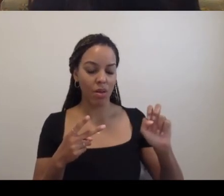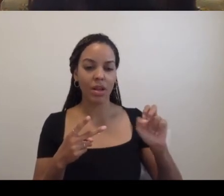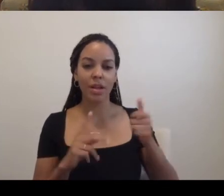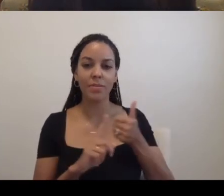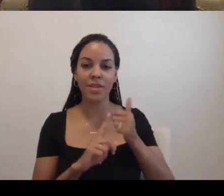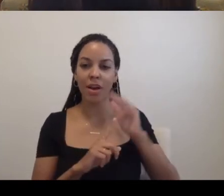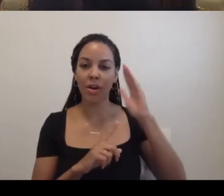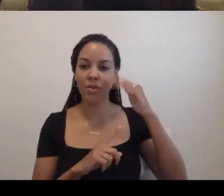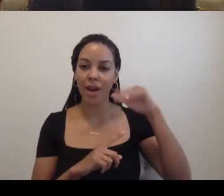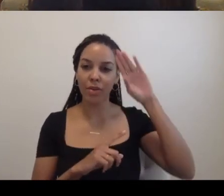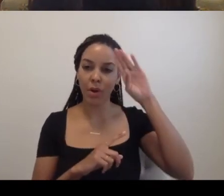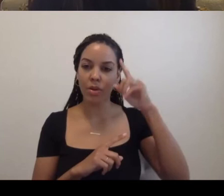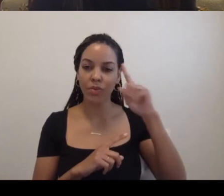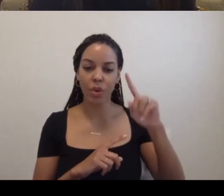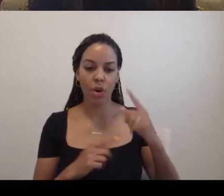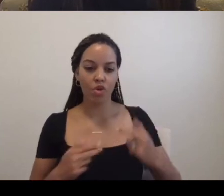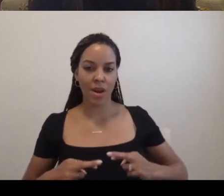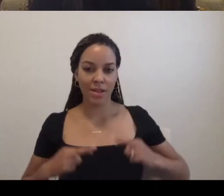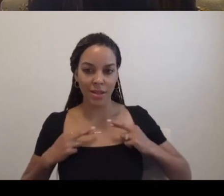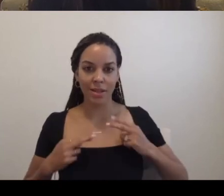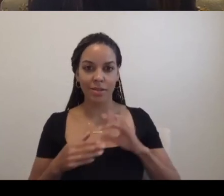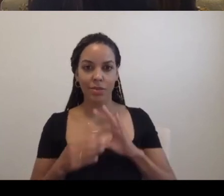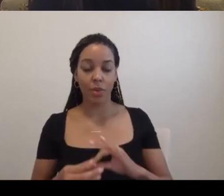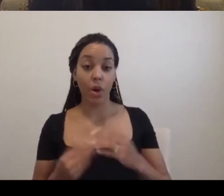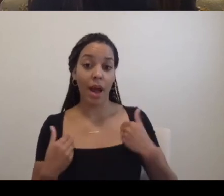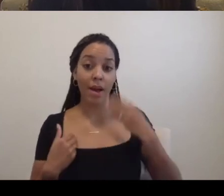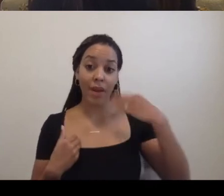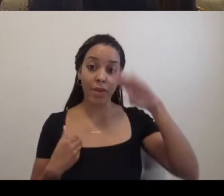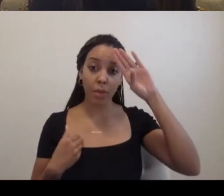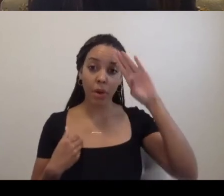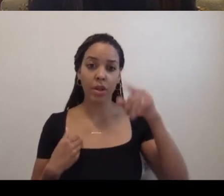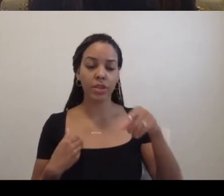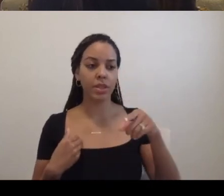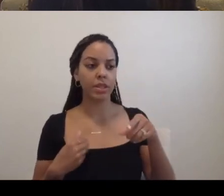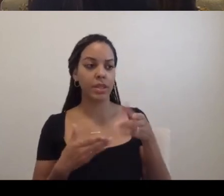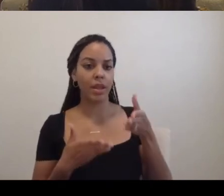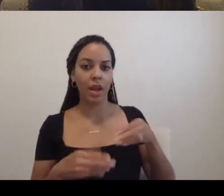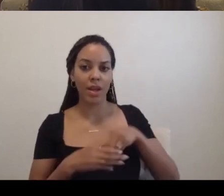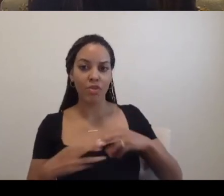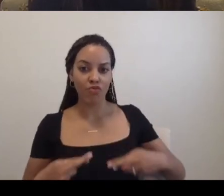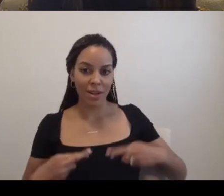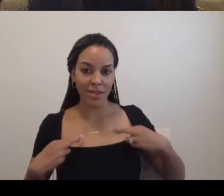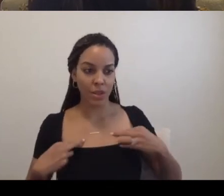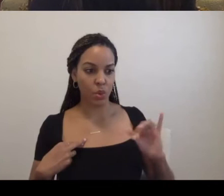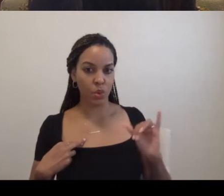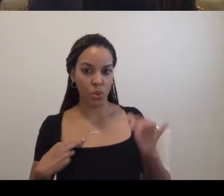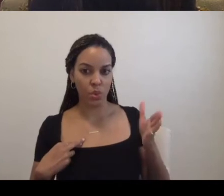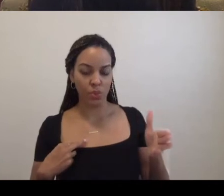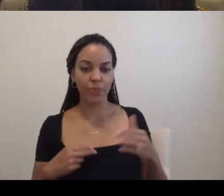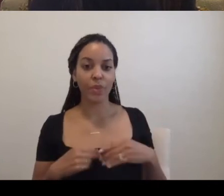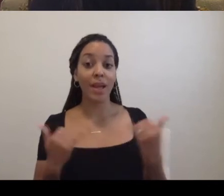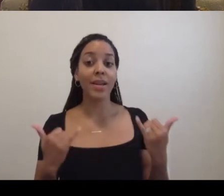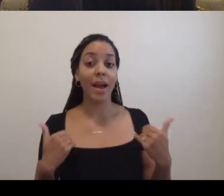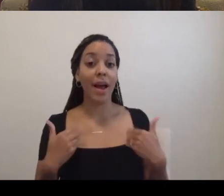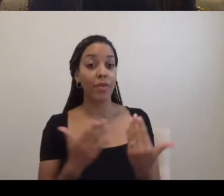of the sanitation. We have an anthropologist in residence also. And now there's a new